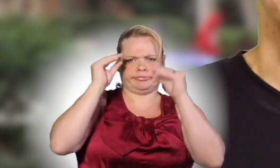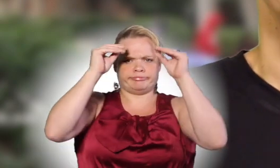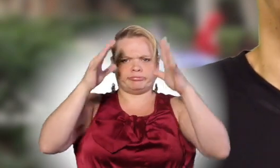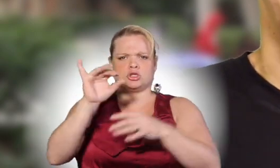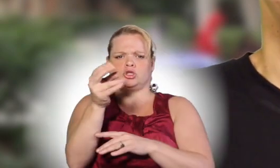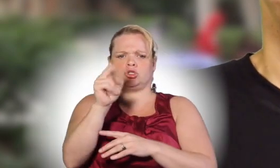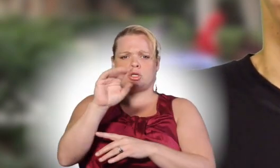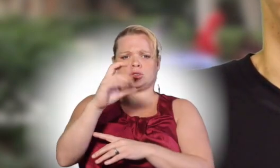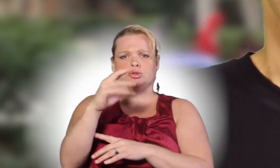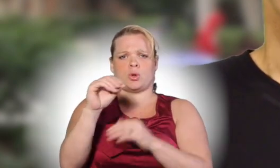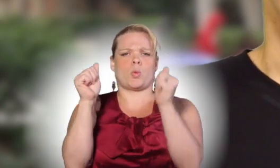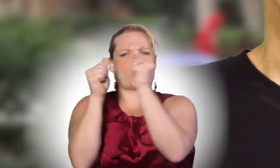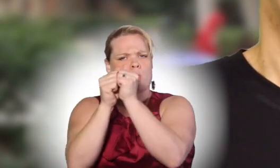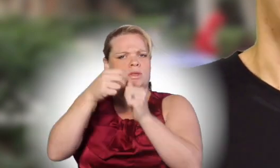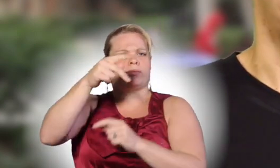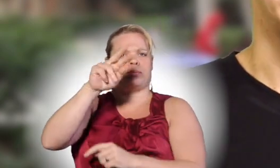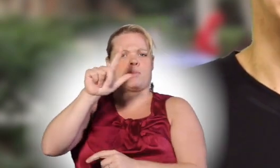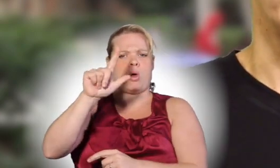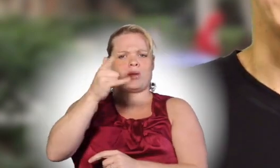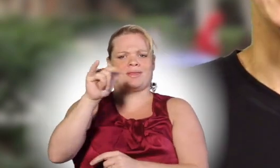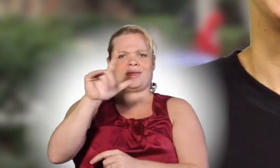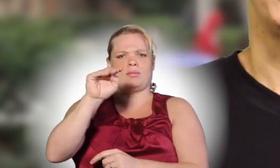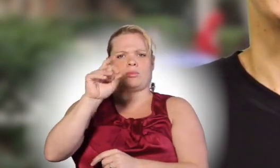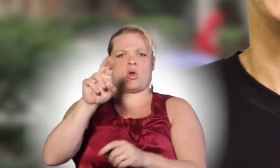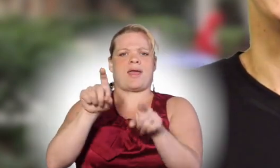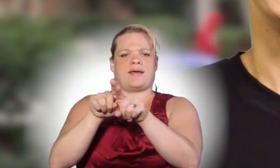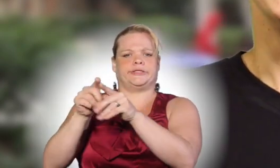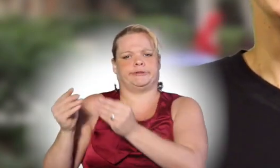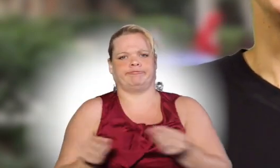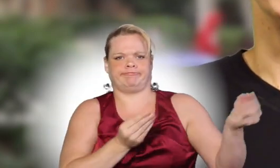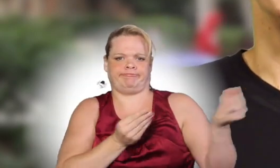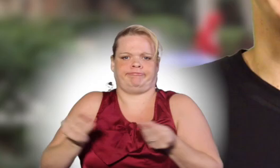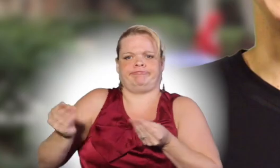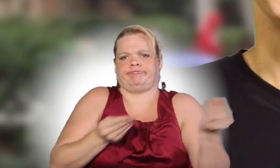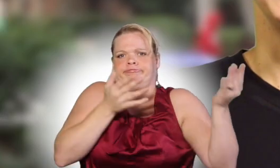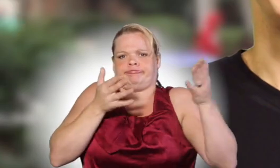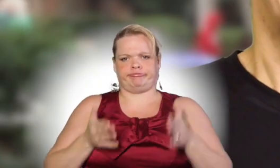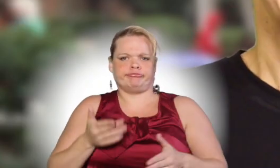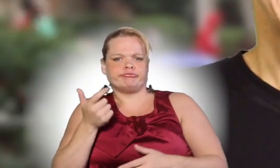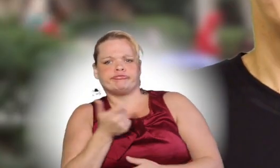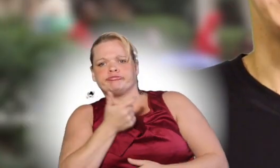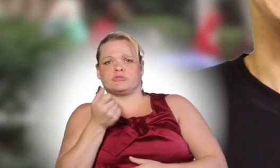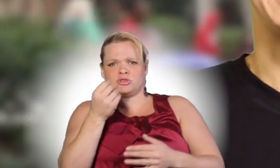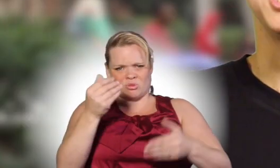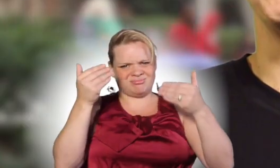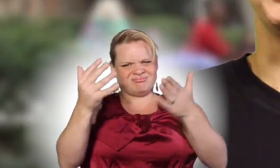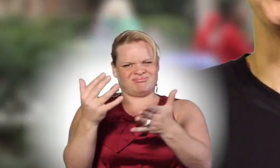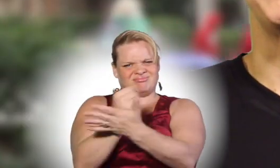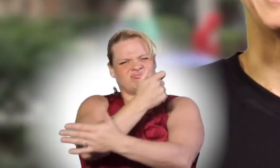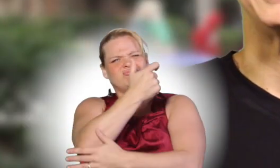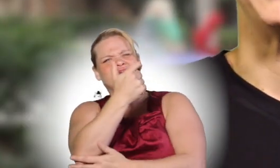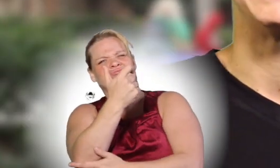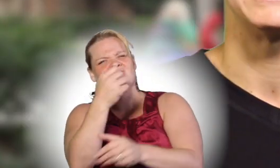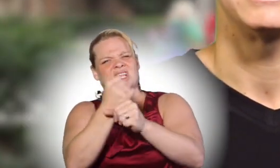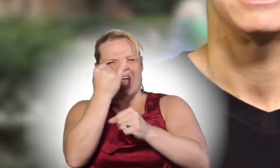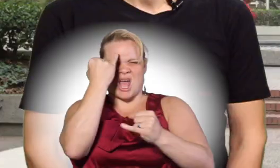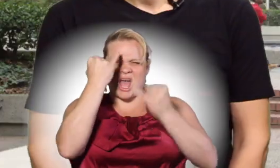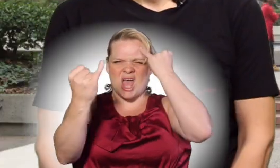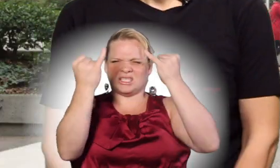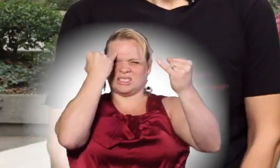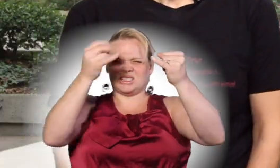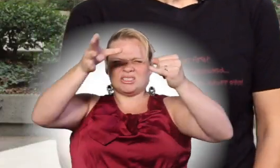instructor John Cho with Paul Gilmore as moderator. So be sure to check it out and gain some new perspectives.